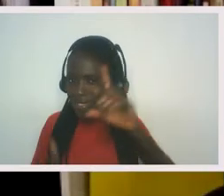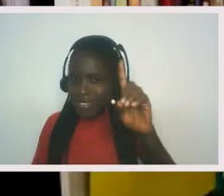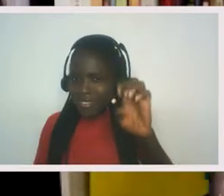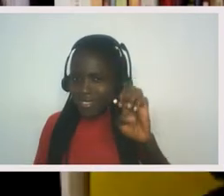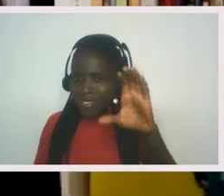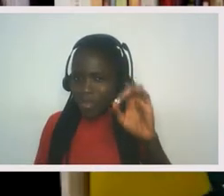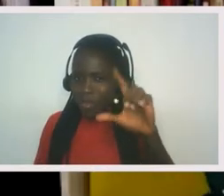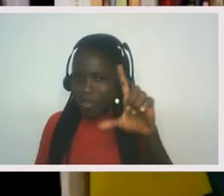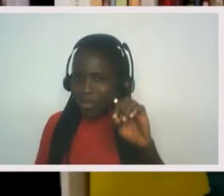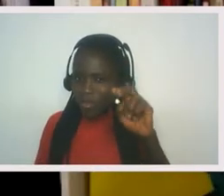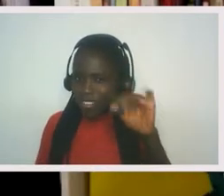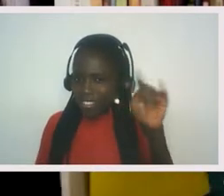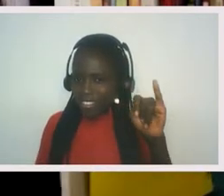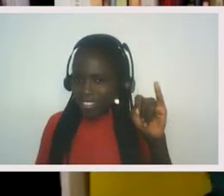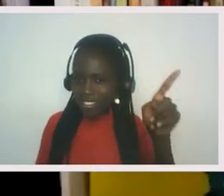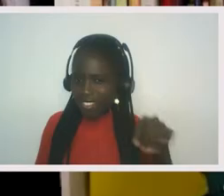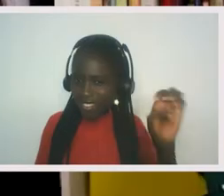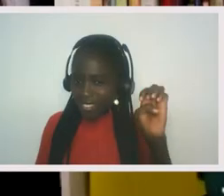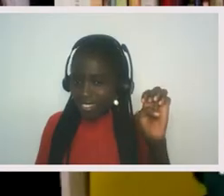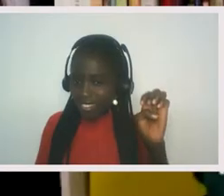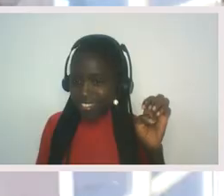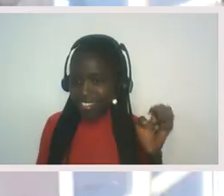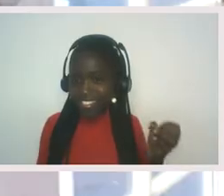There's so much temptation as a New Yorker.